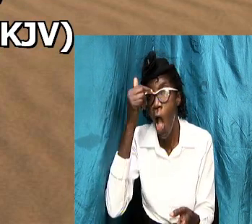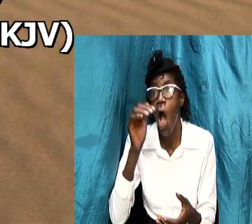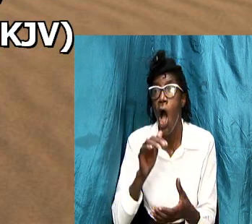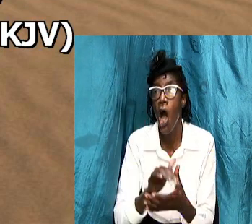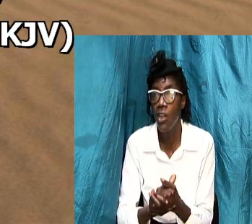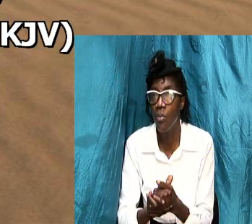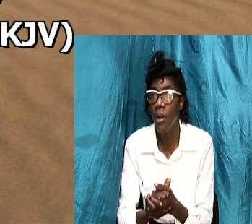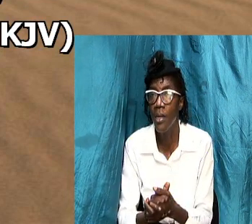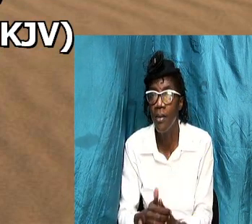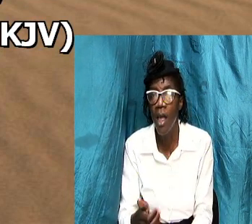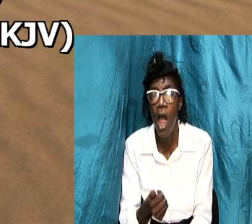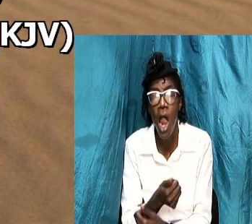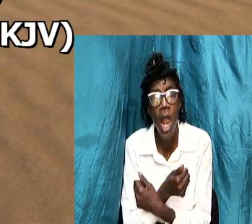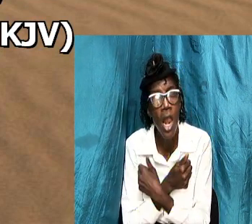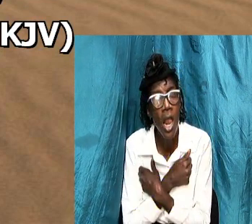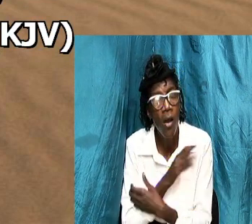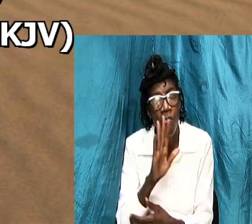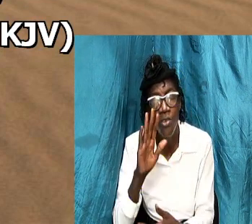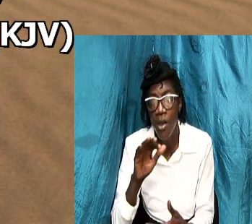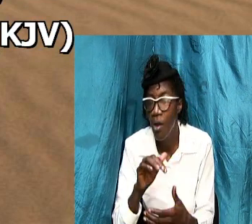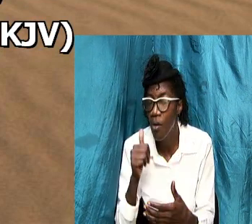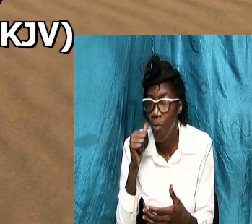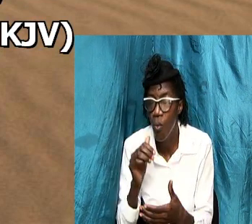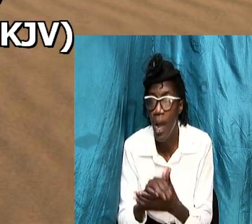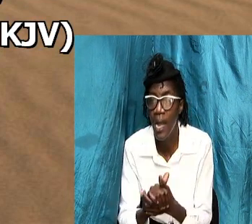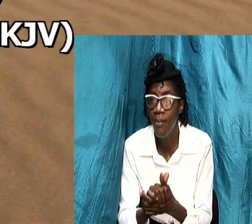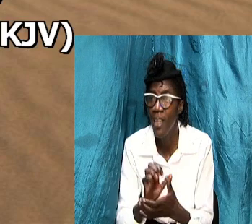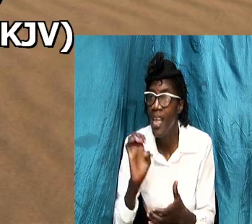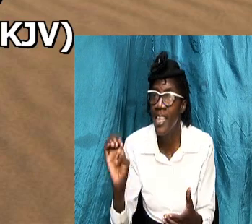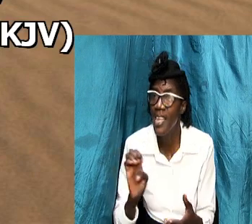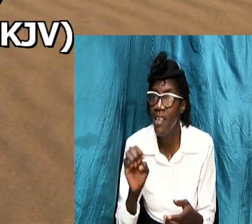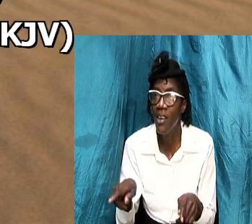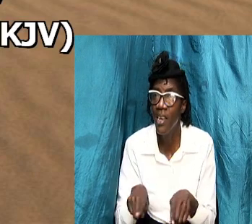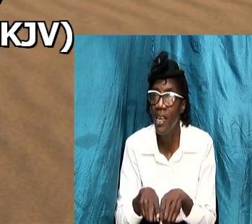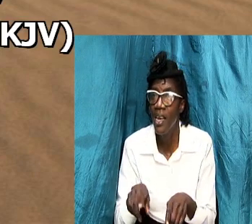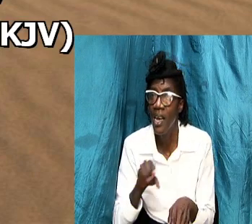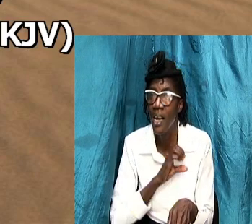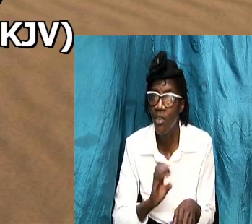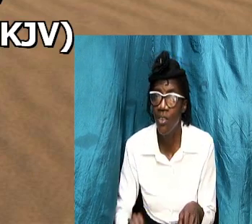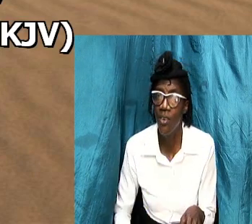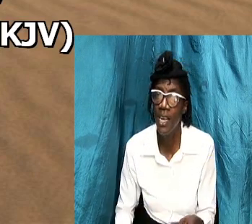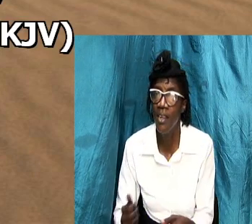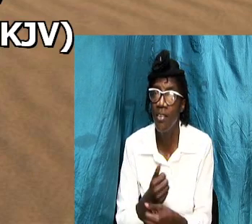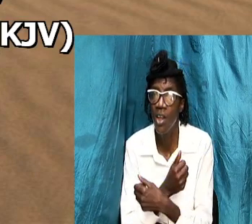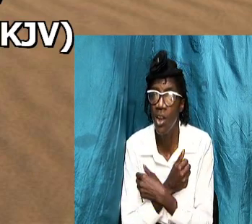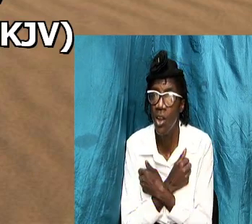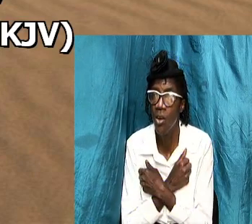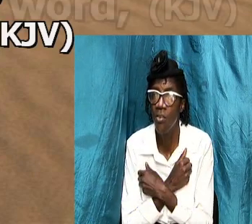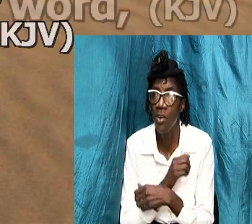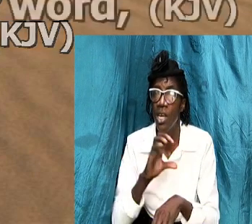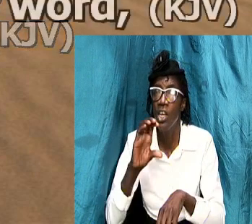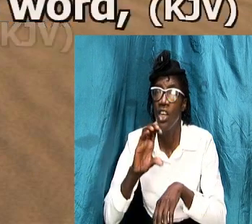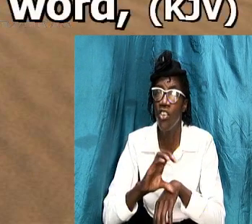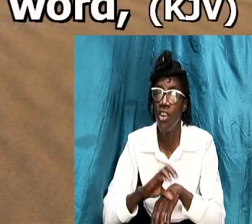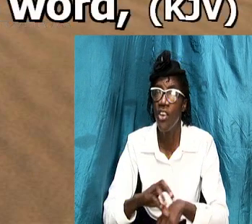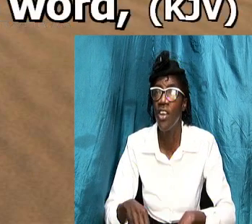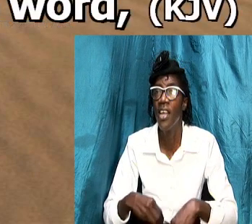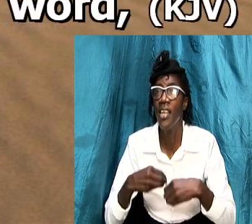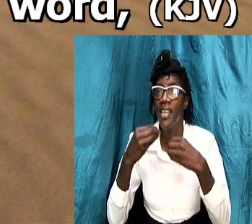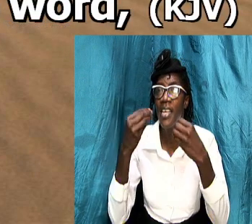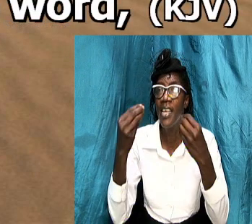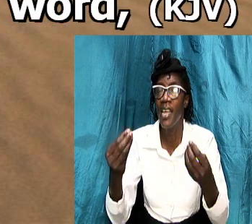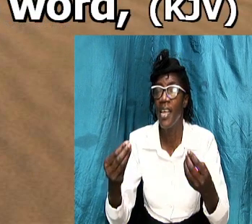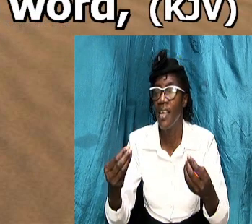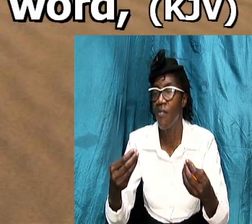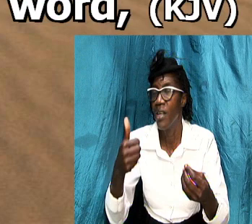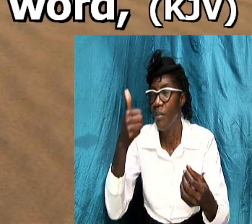love your wives even as christ loved the church and gave himself for